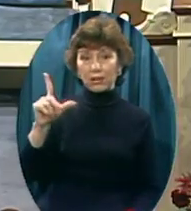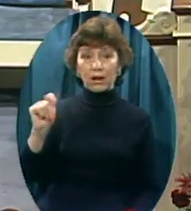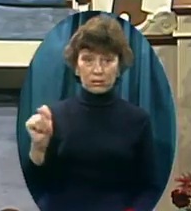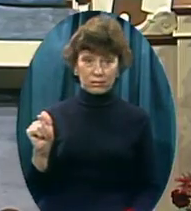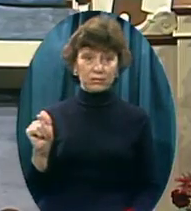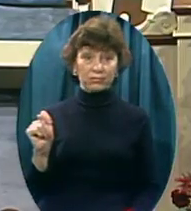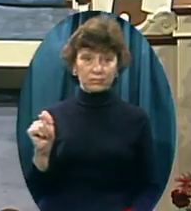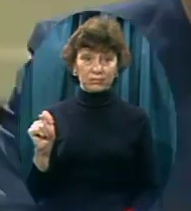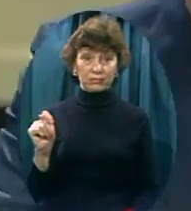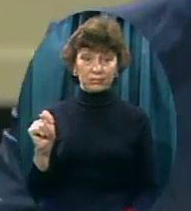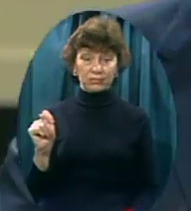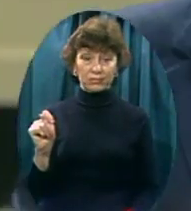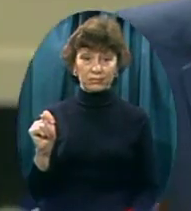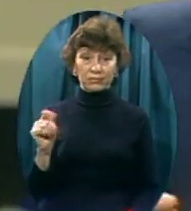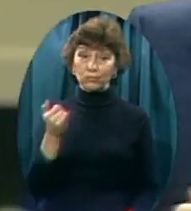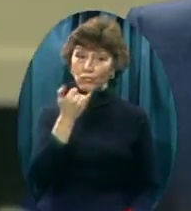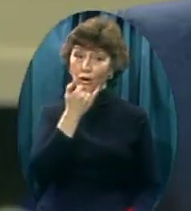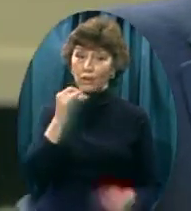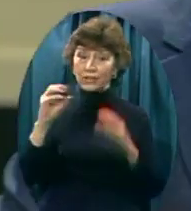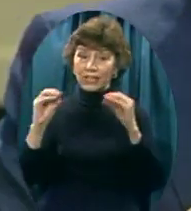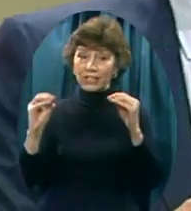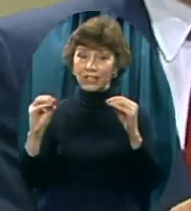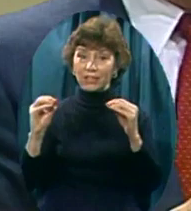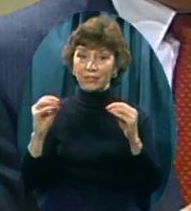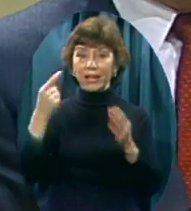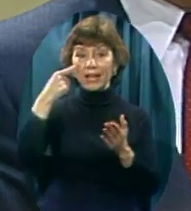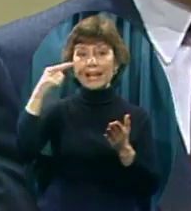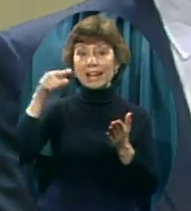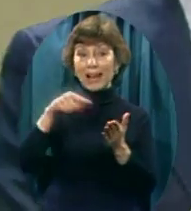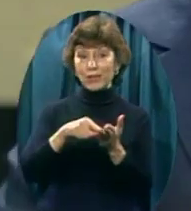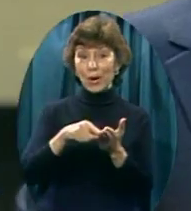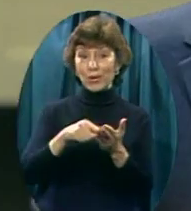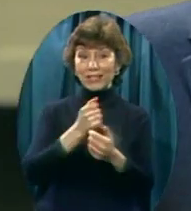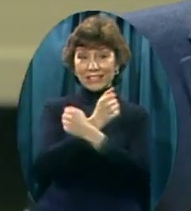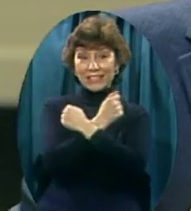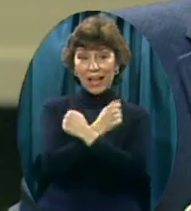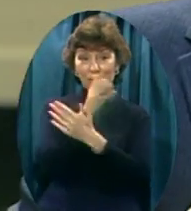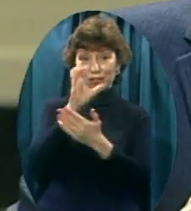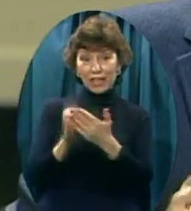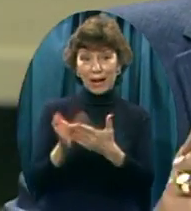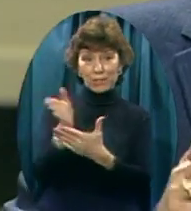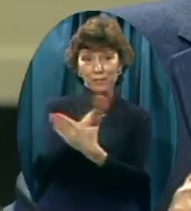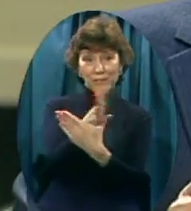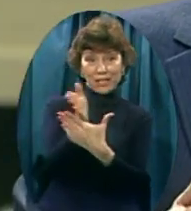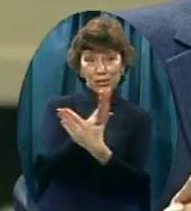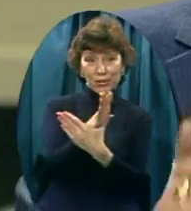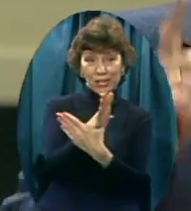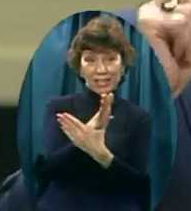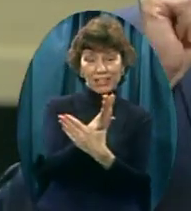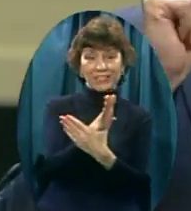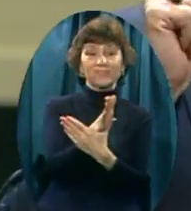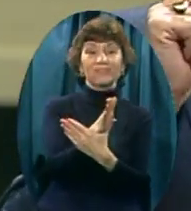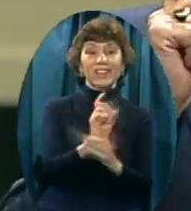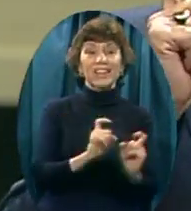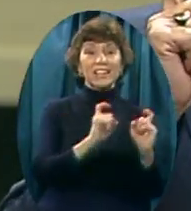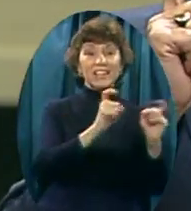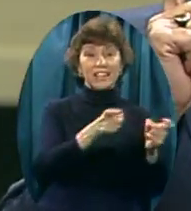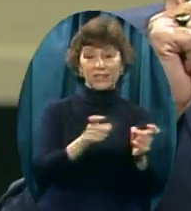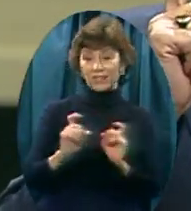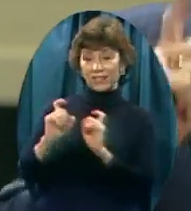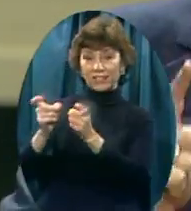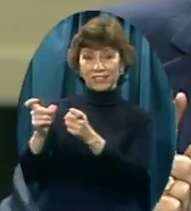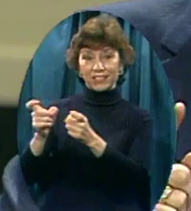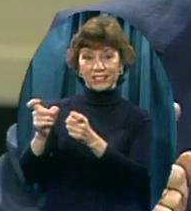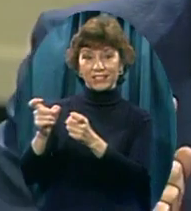heresy Finally note The location of this love chapter It's in between Between the two gift chapters Chapter 12 Chapter 14